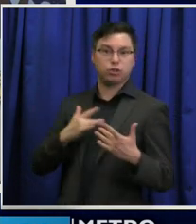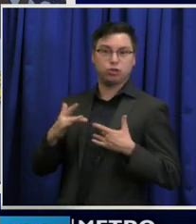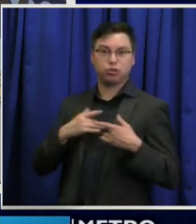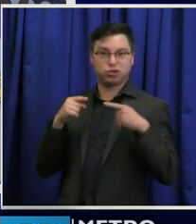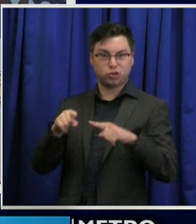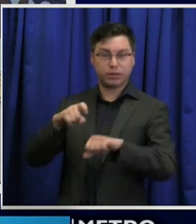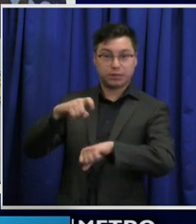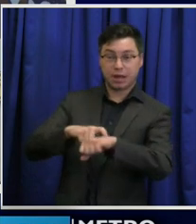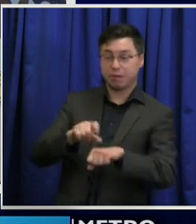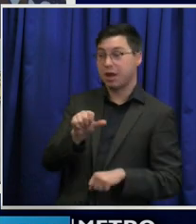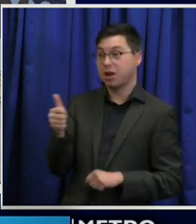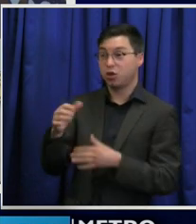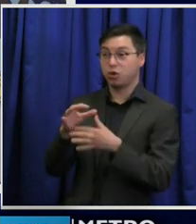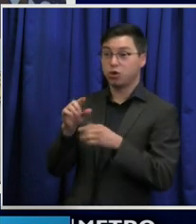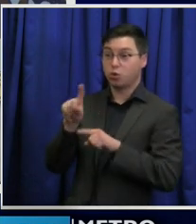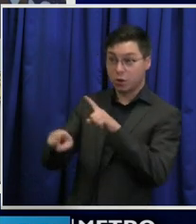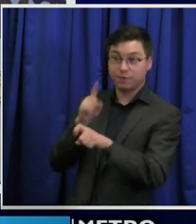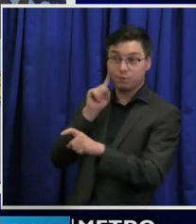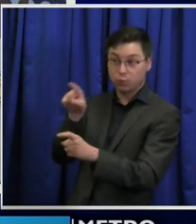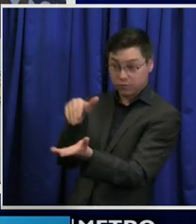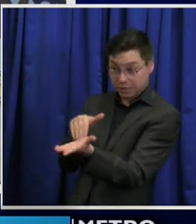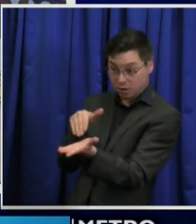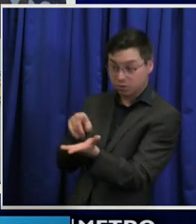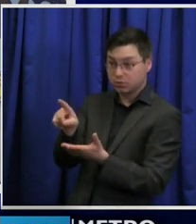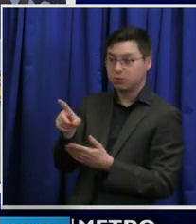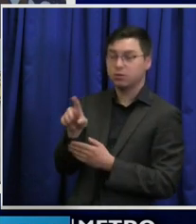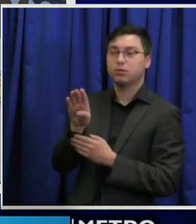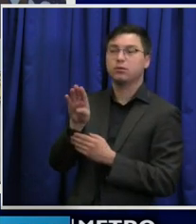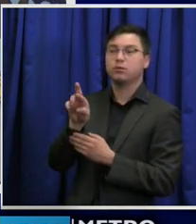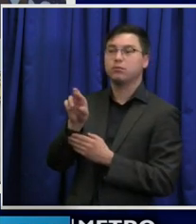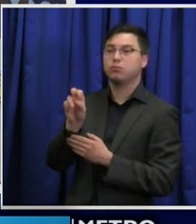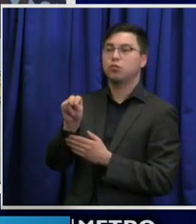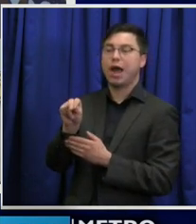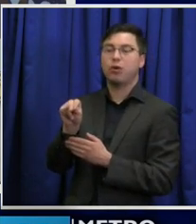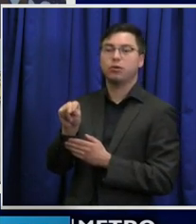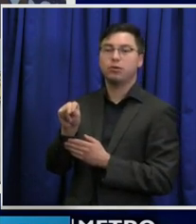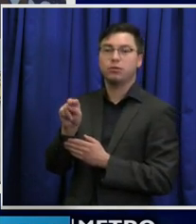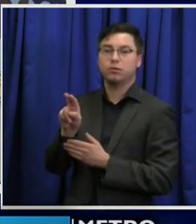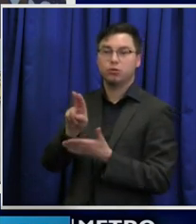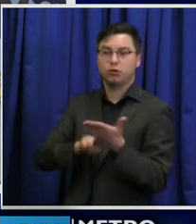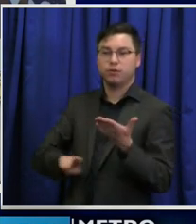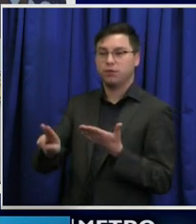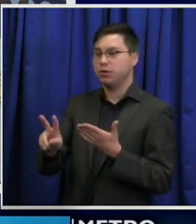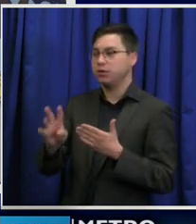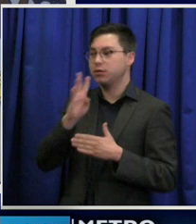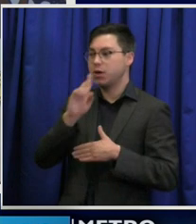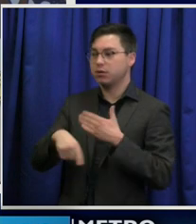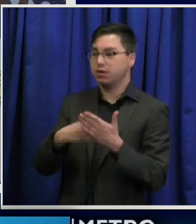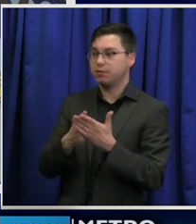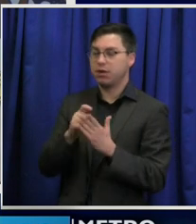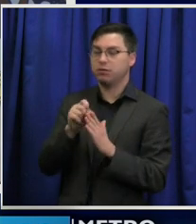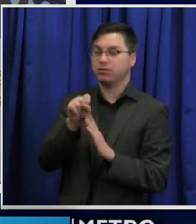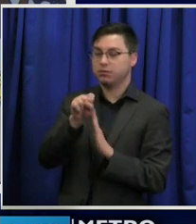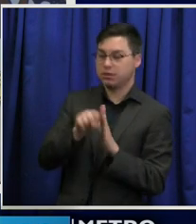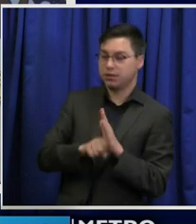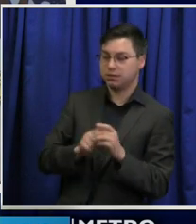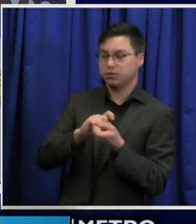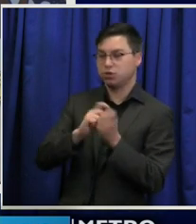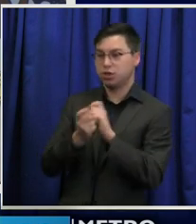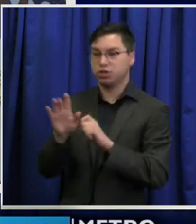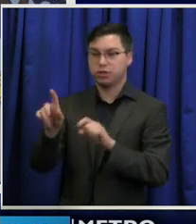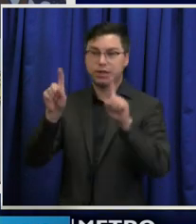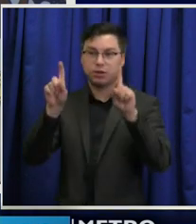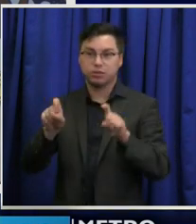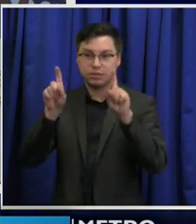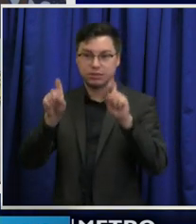question for you as well. Brown University put out some research about states changing their testing strategies. Can you speak